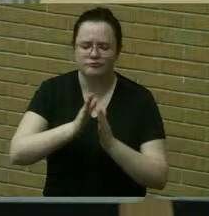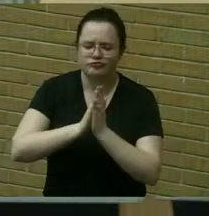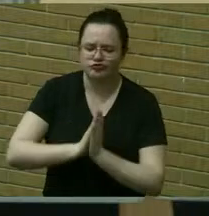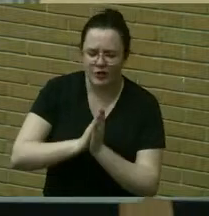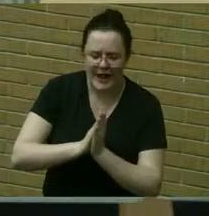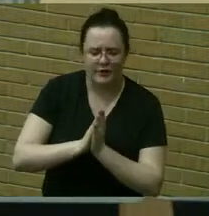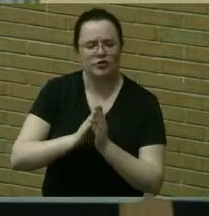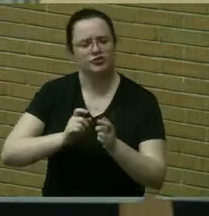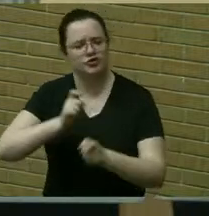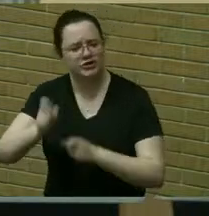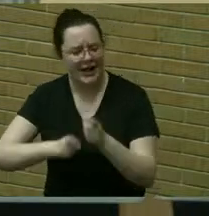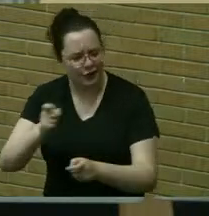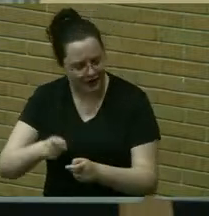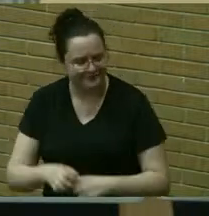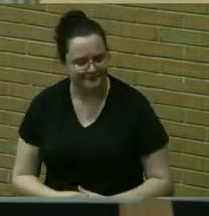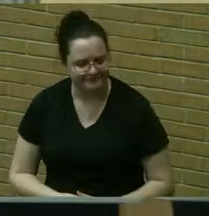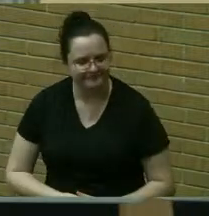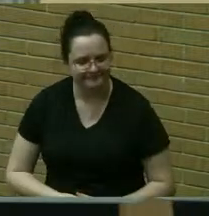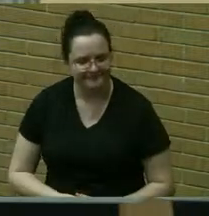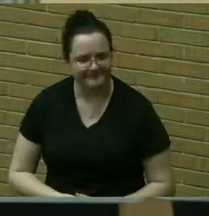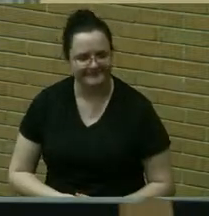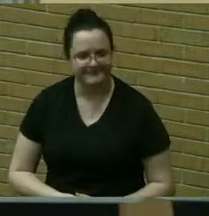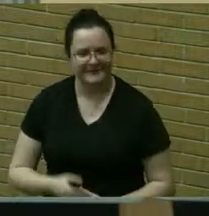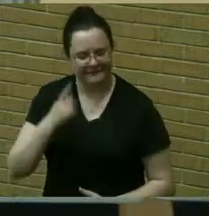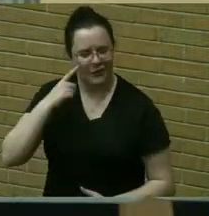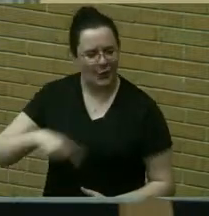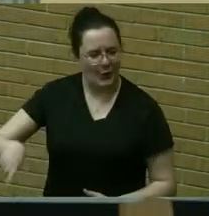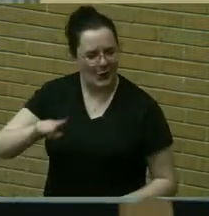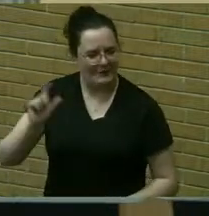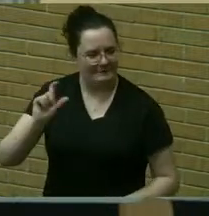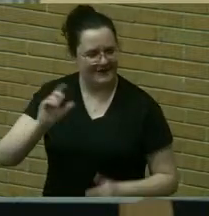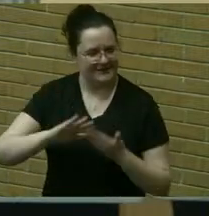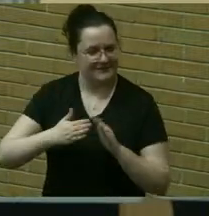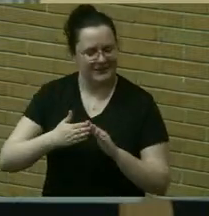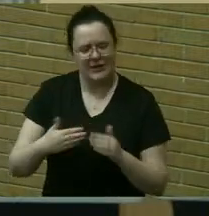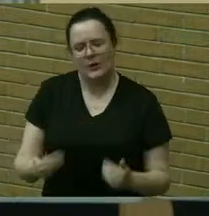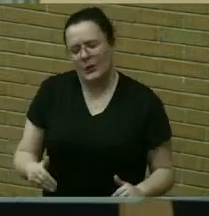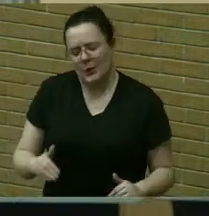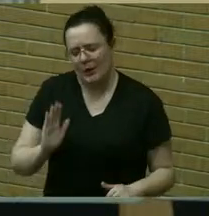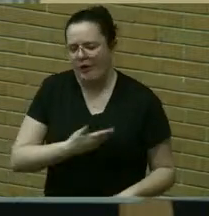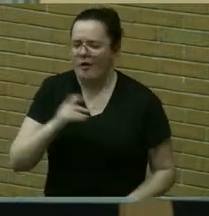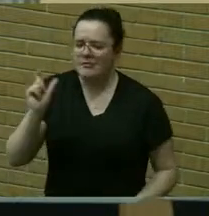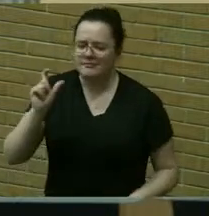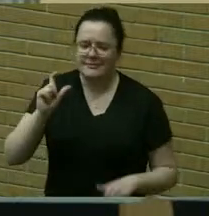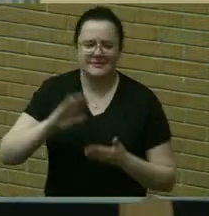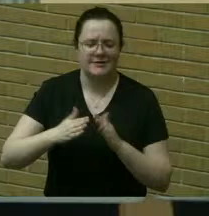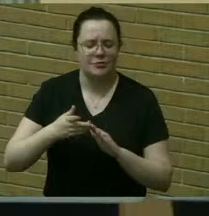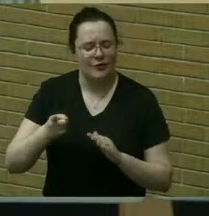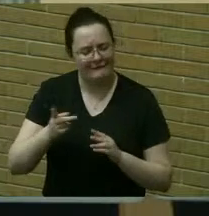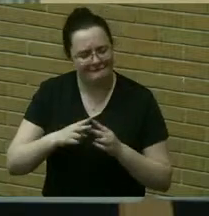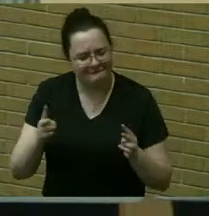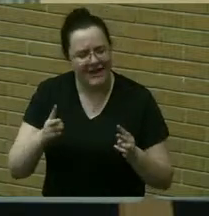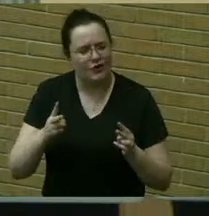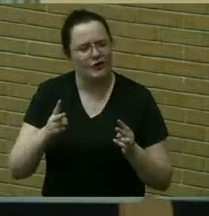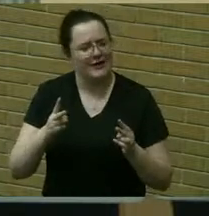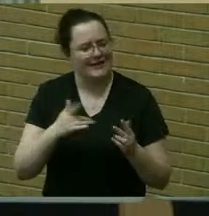charity for muslims and the muslim community here is very generous with their barak muslim